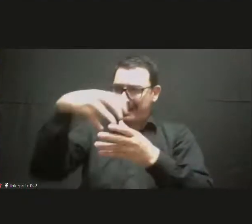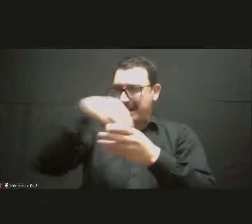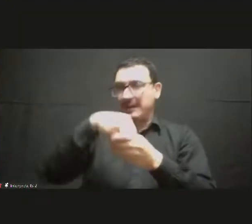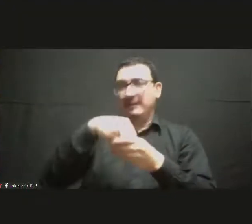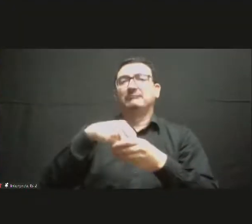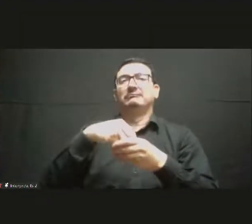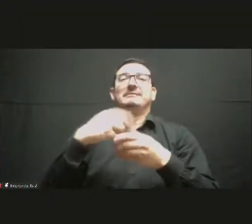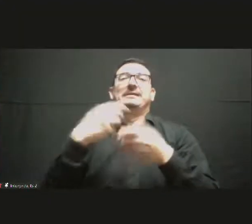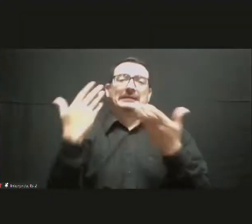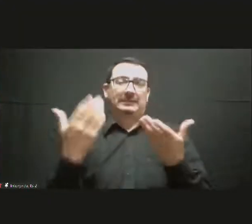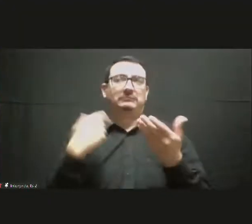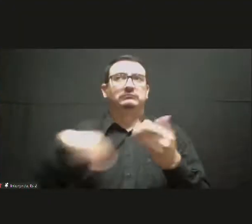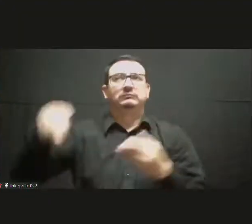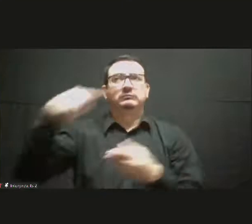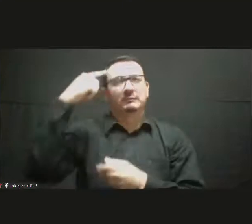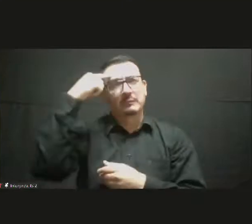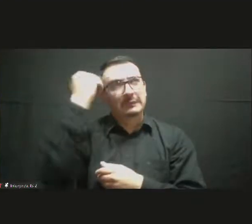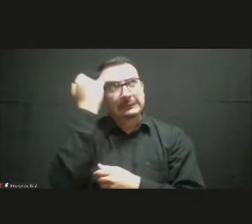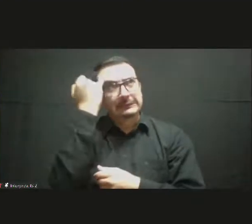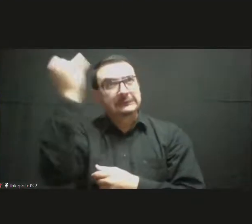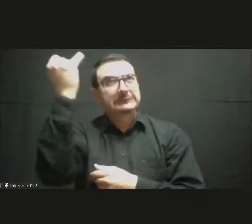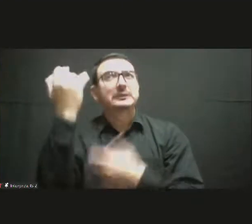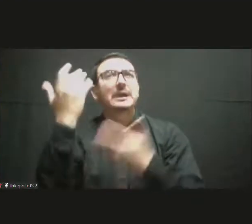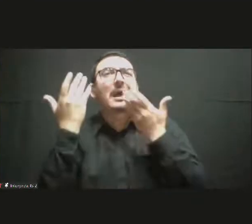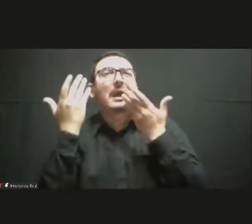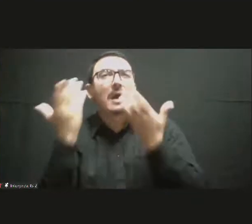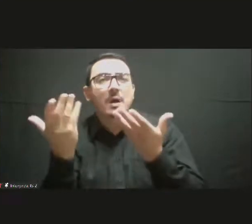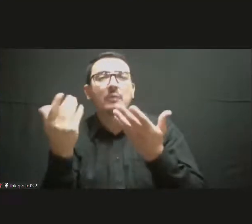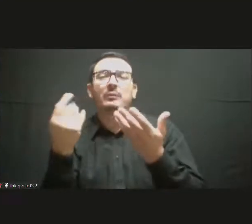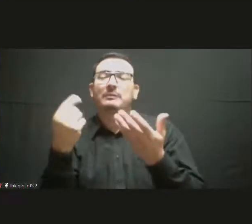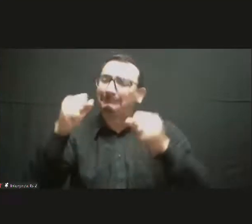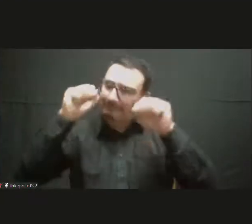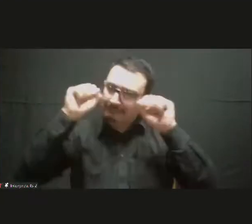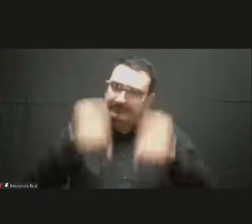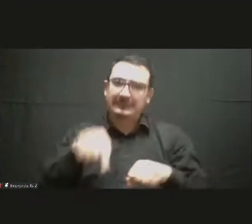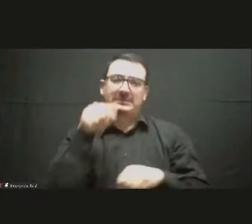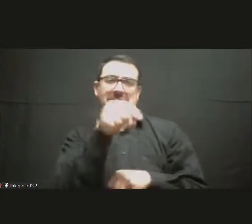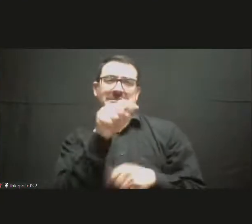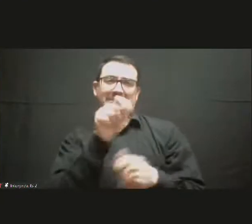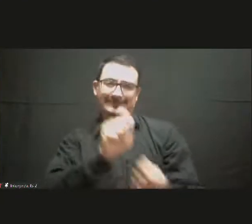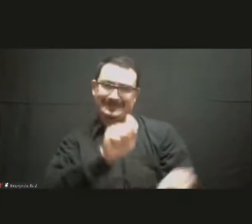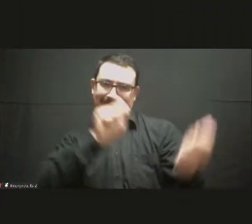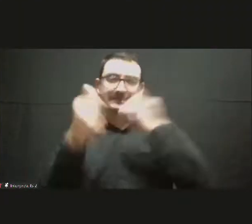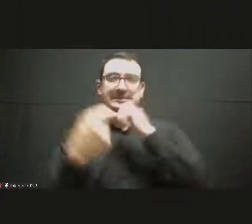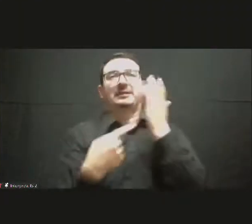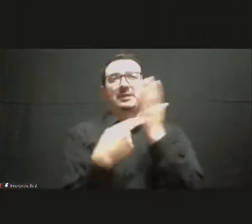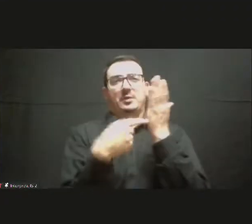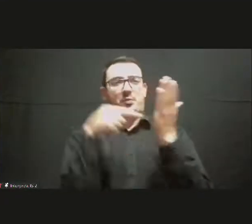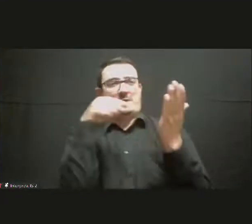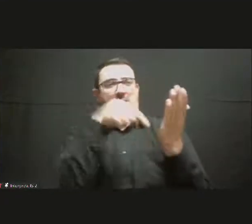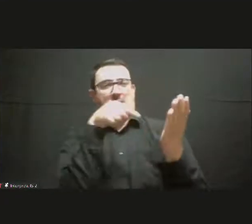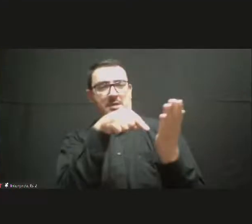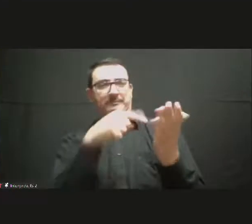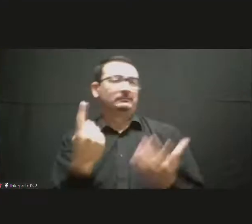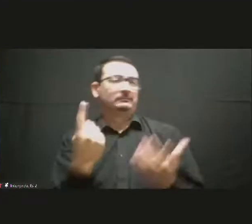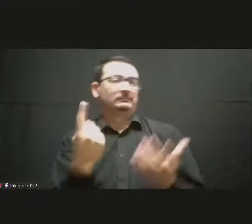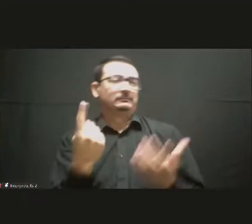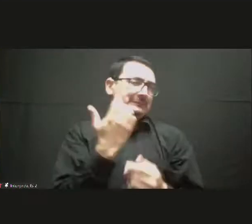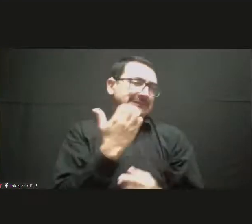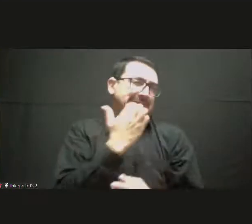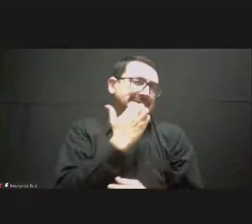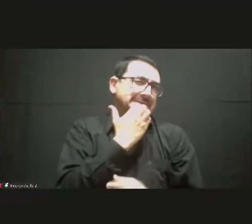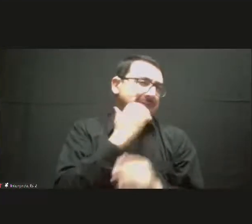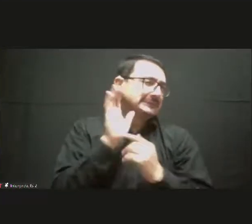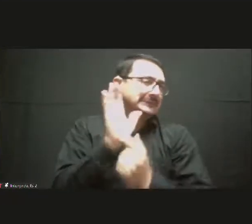transformation. For example, virtual reality is used for online showrooms in the fashion industry.